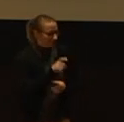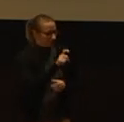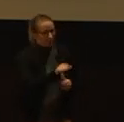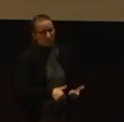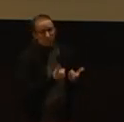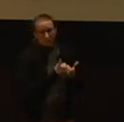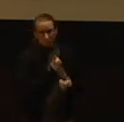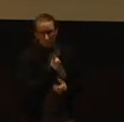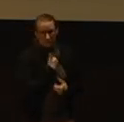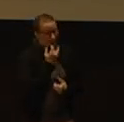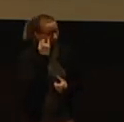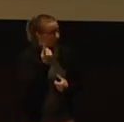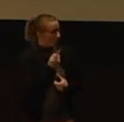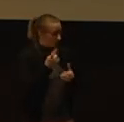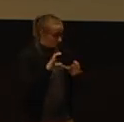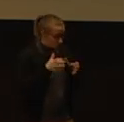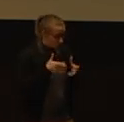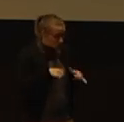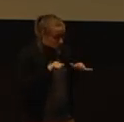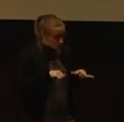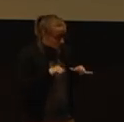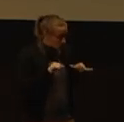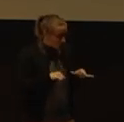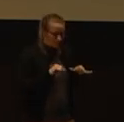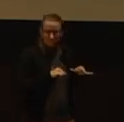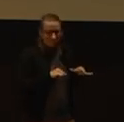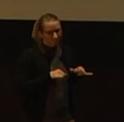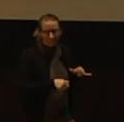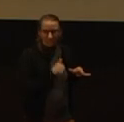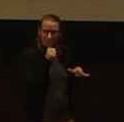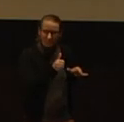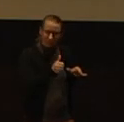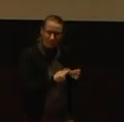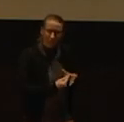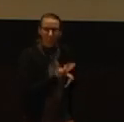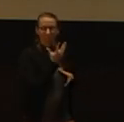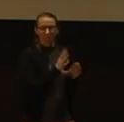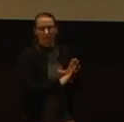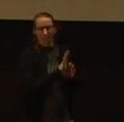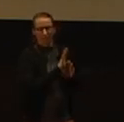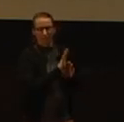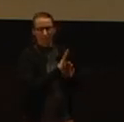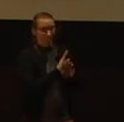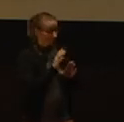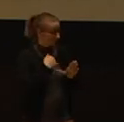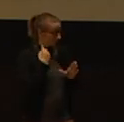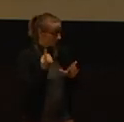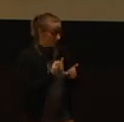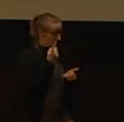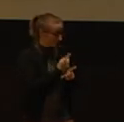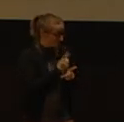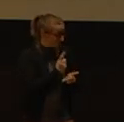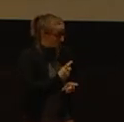Staying inside our comfort zone will keep us divided as a country, as humans. Will you always be right inside your comfort zone?